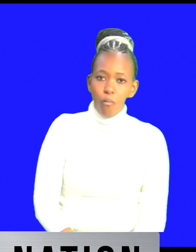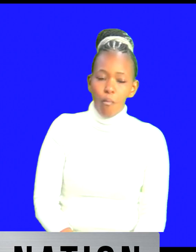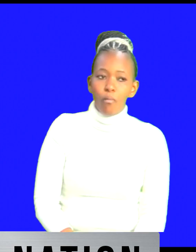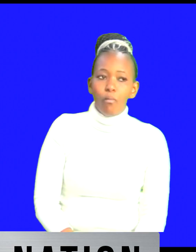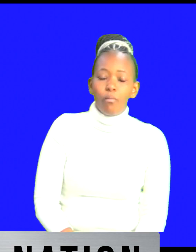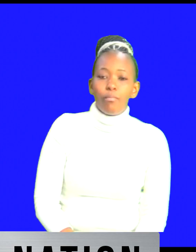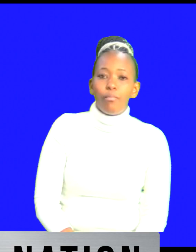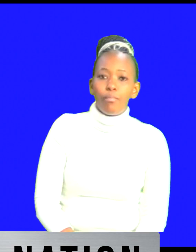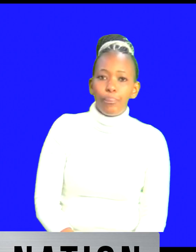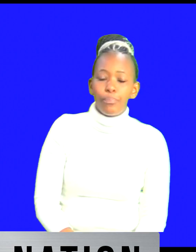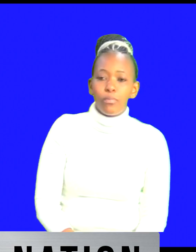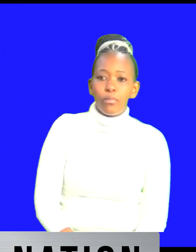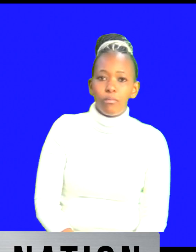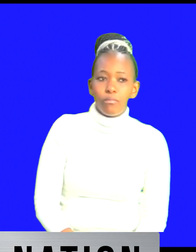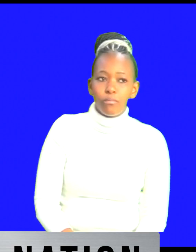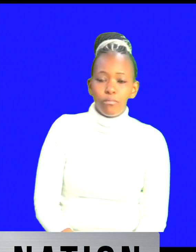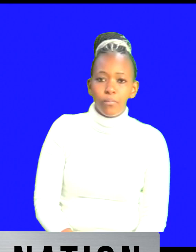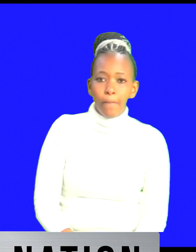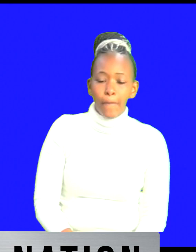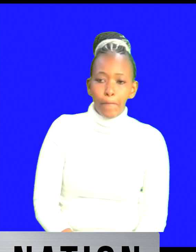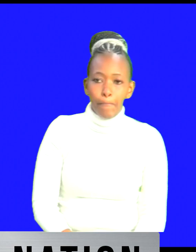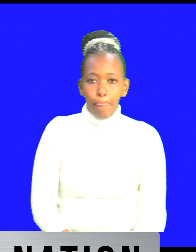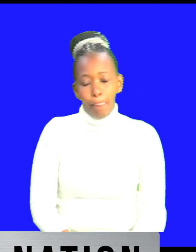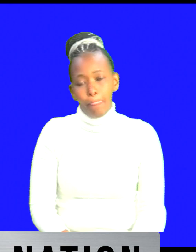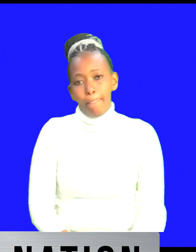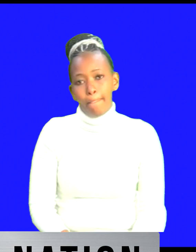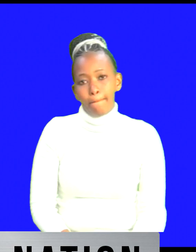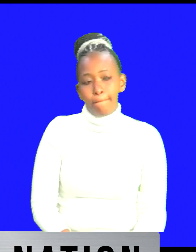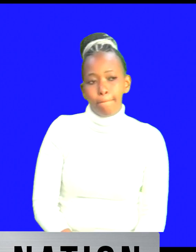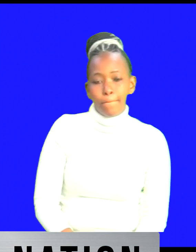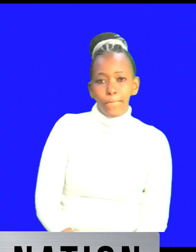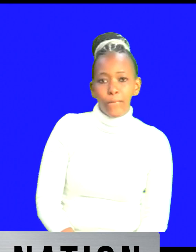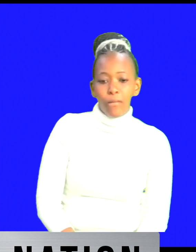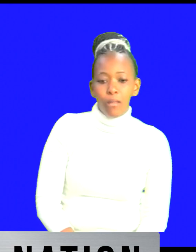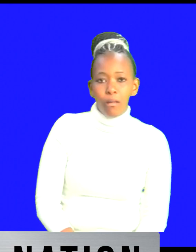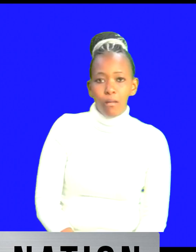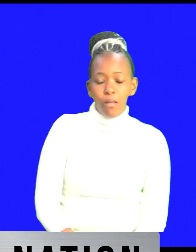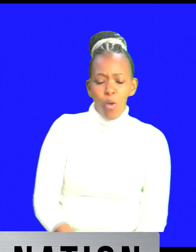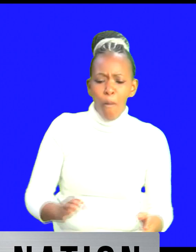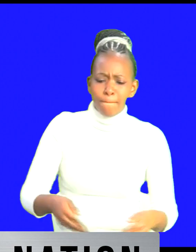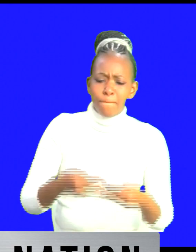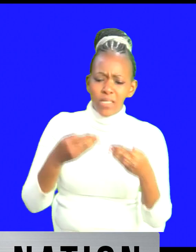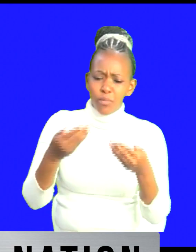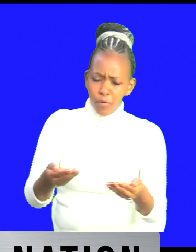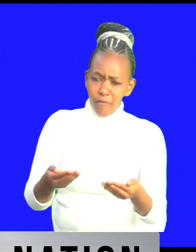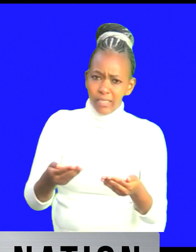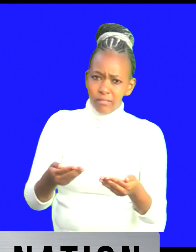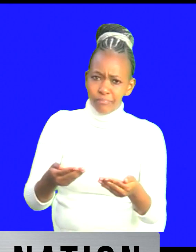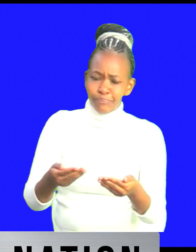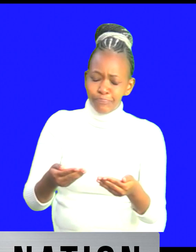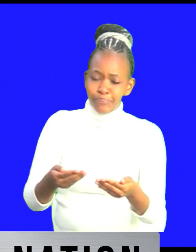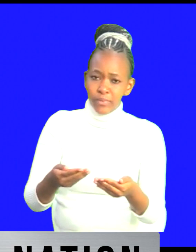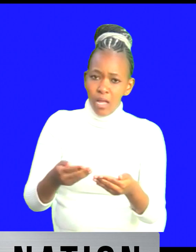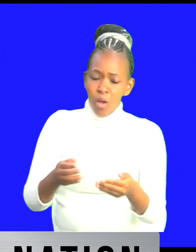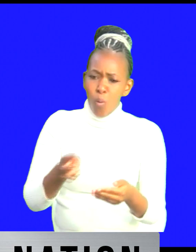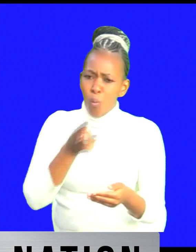tent yes but it's a tent that looks almost as a permanent structure yes but at least you have to give sanitation facilities that costs money you have to